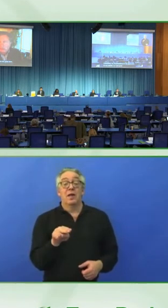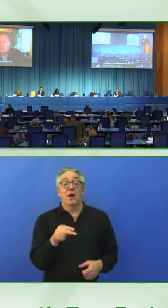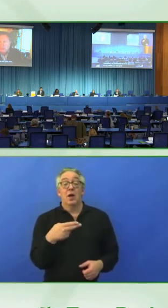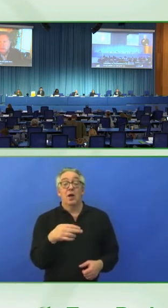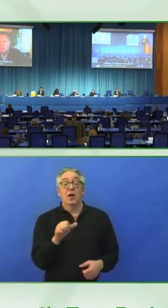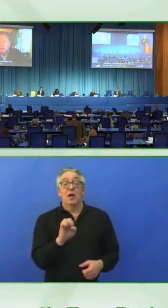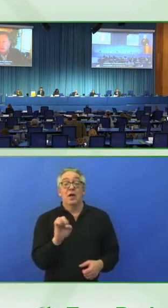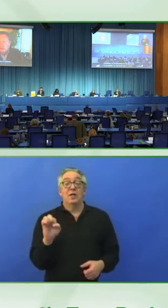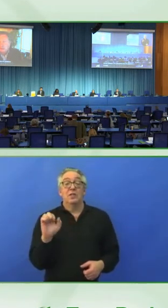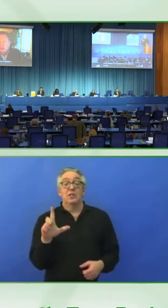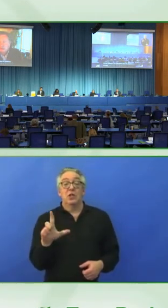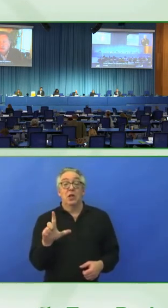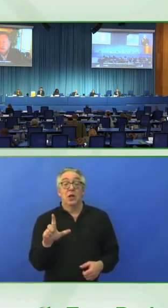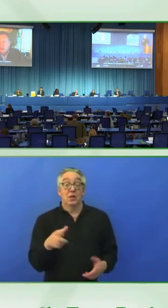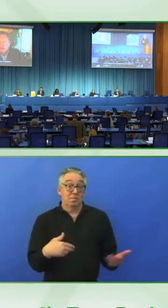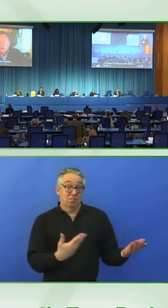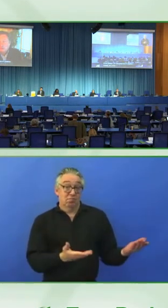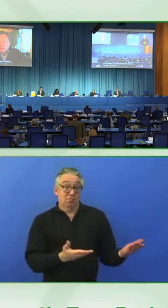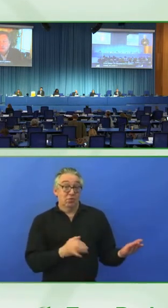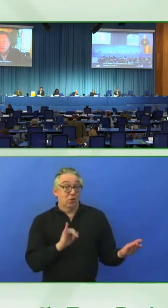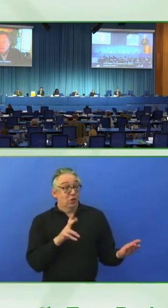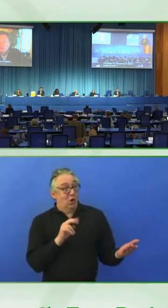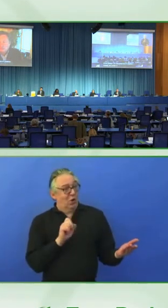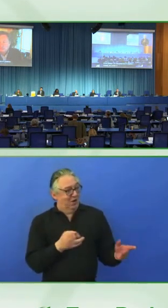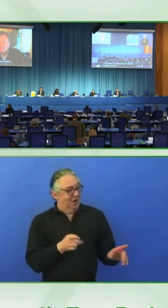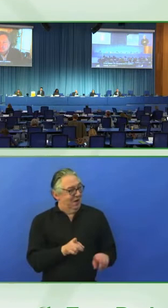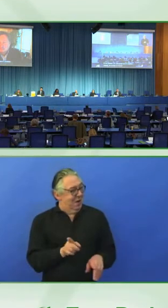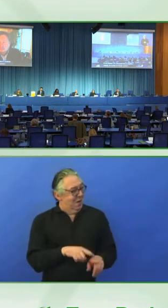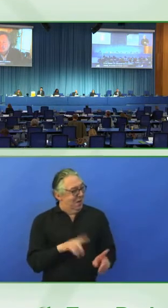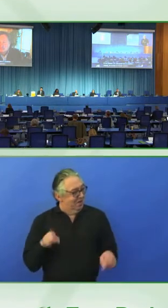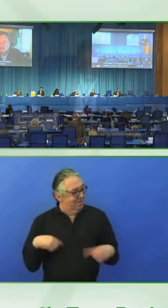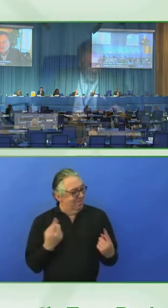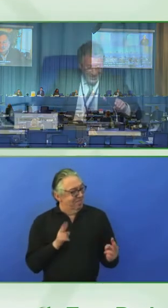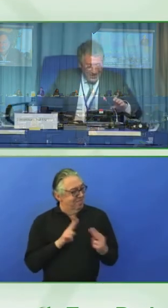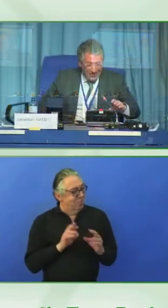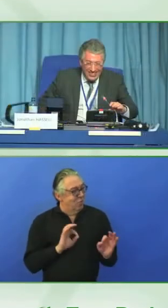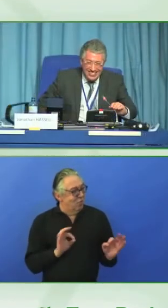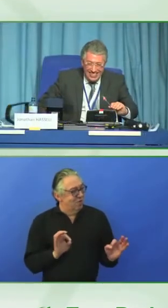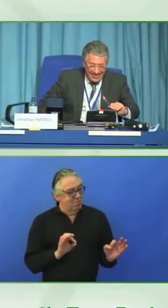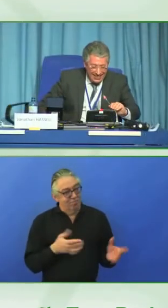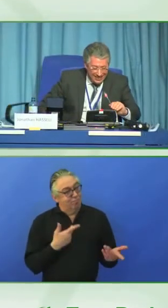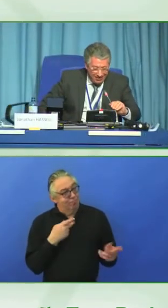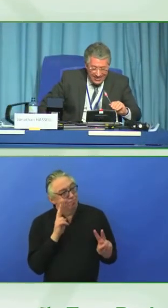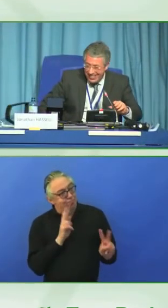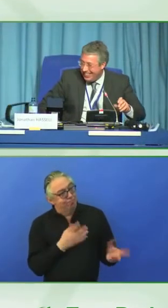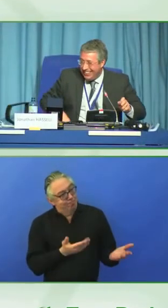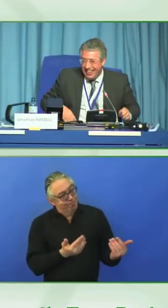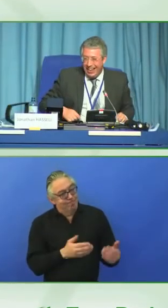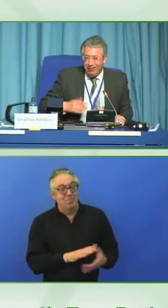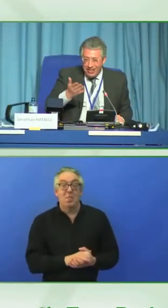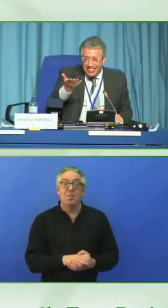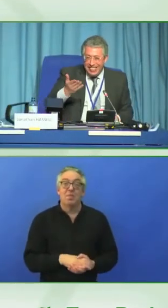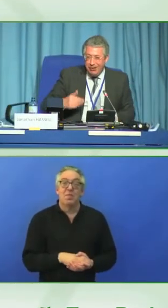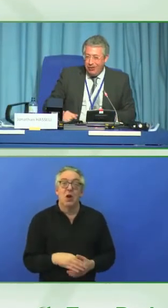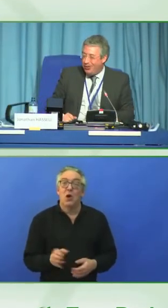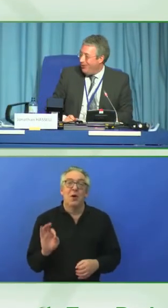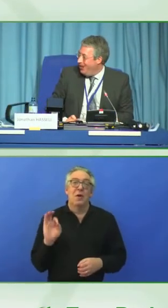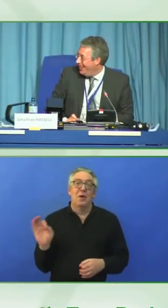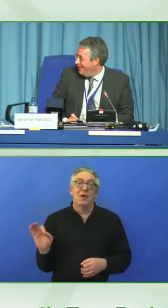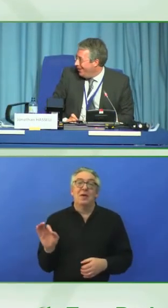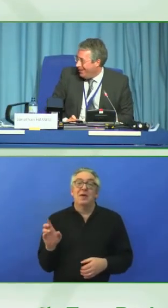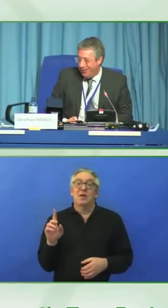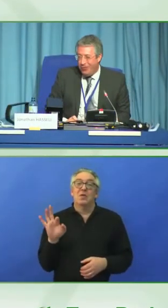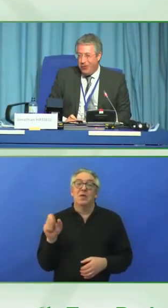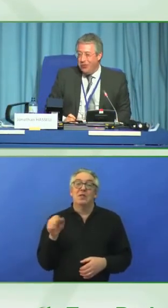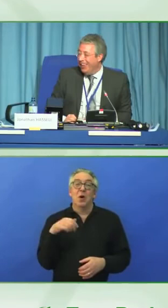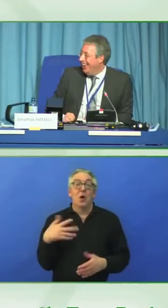And, Jonathan, it's been a long time. I'm looking forward to hearing you. Thank you, Chris. It's great to see you on the